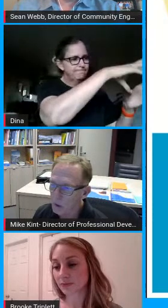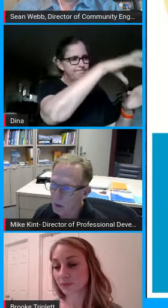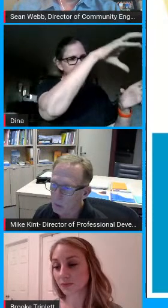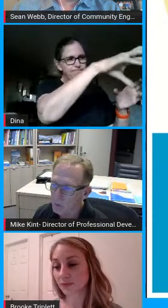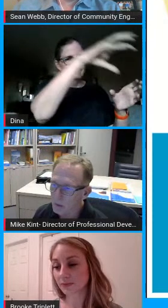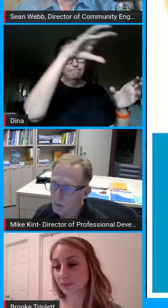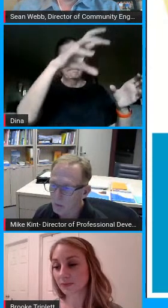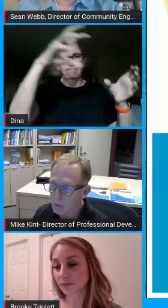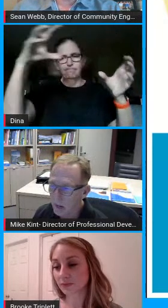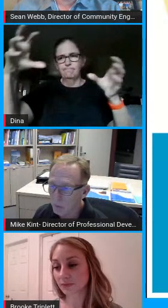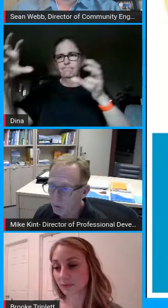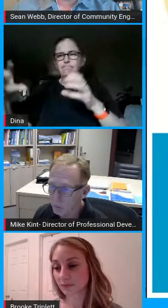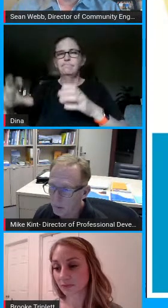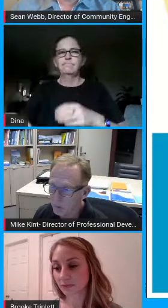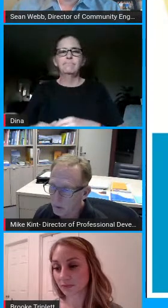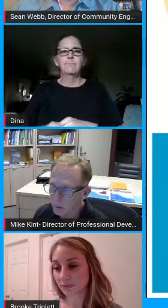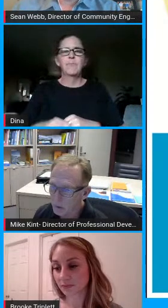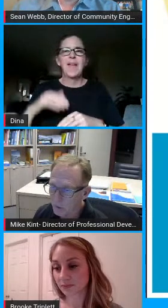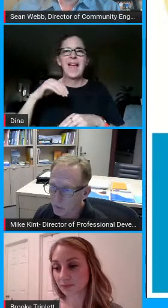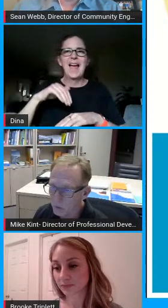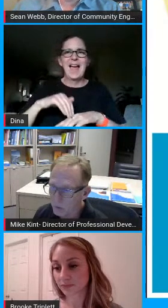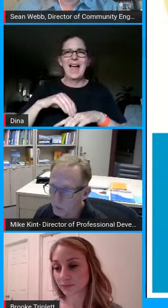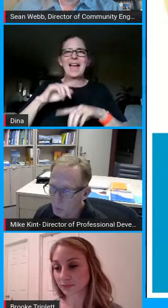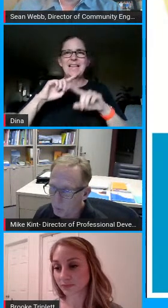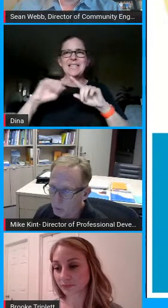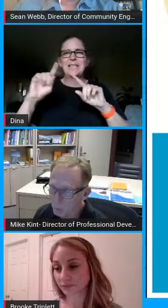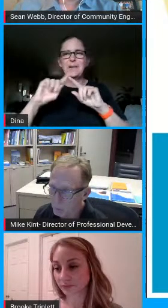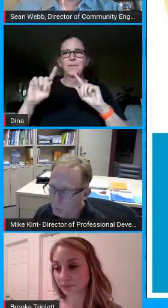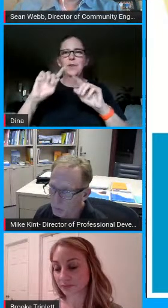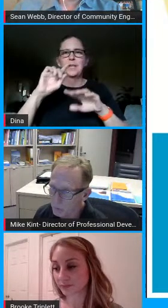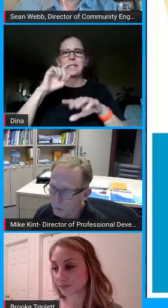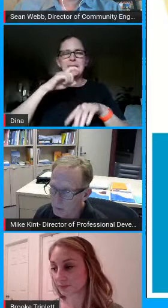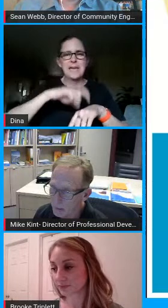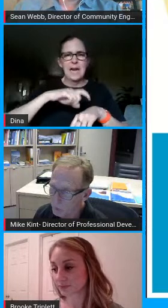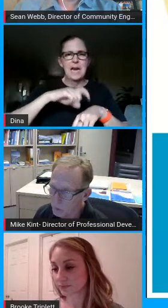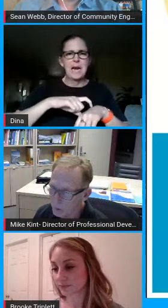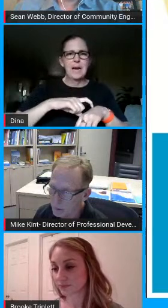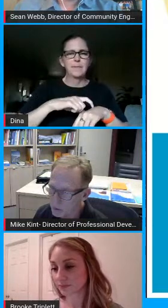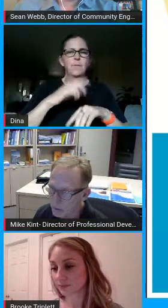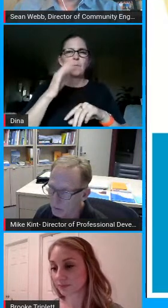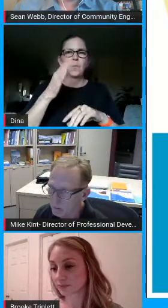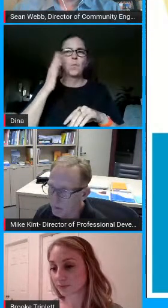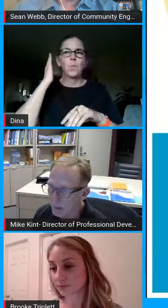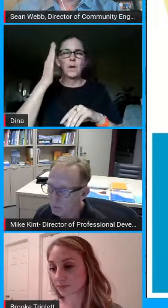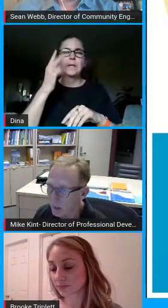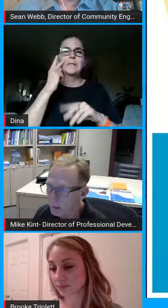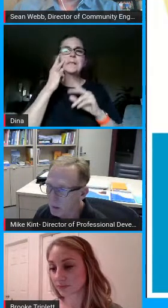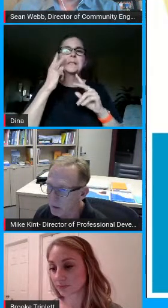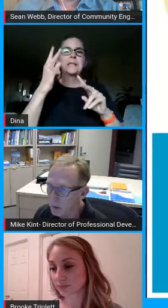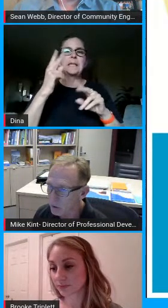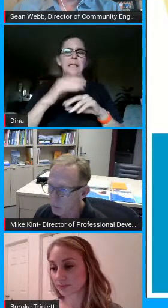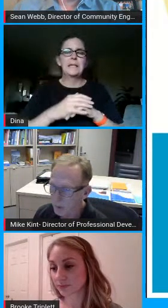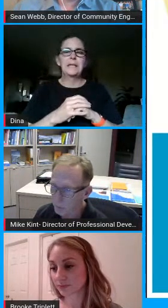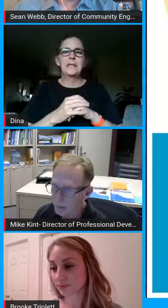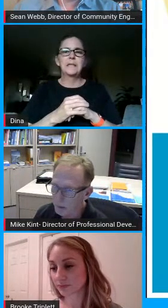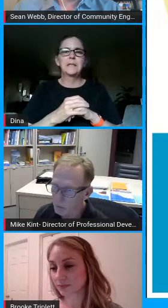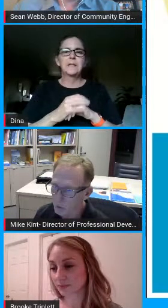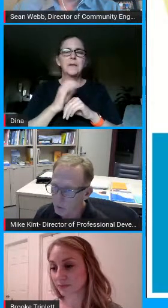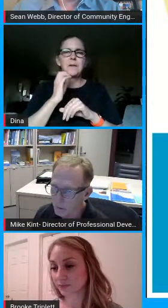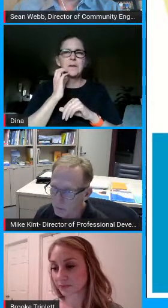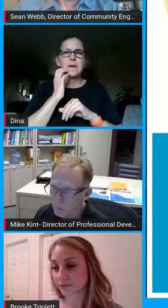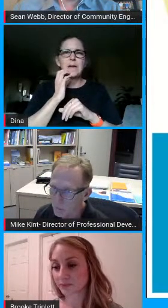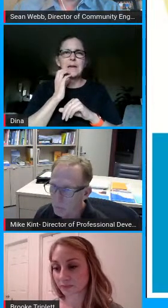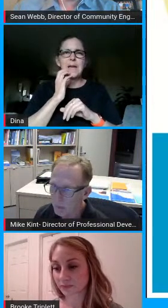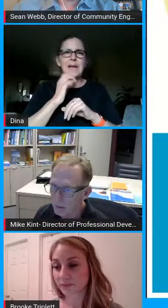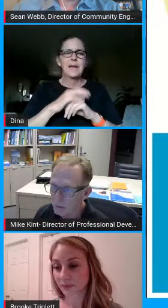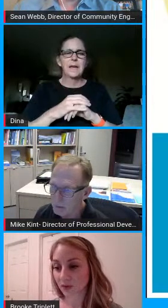imagine um at different times just because they are site specific but principals will be sending that communication out if they have not it should be coming out